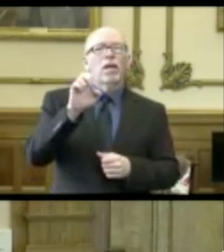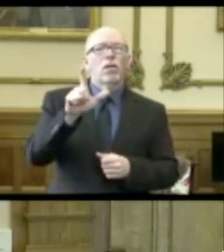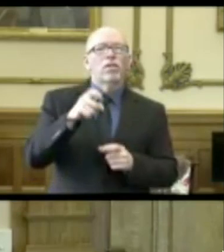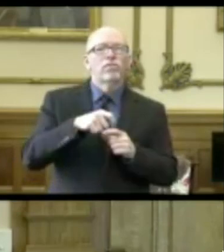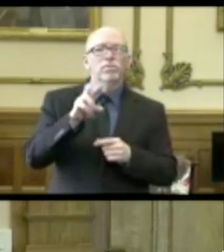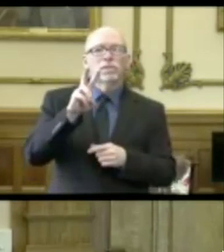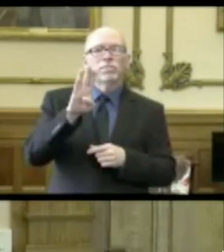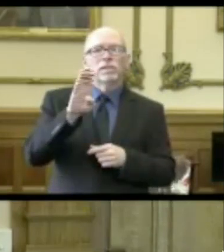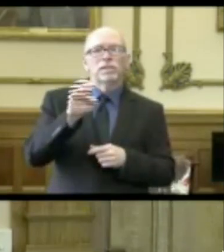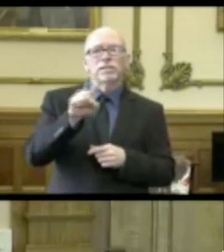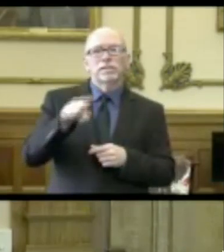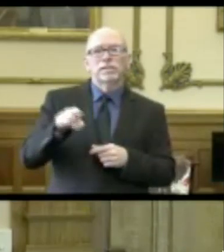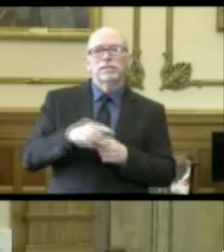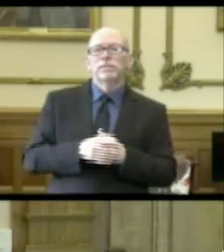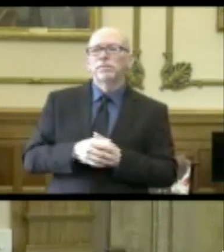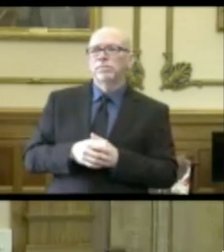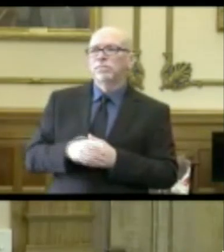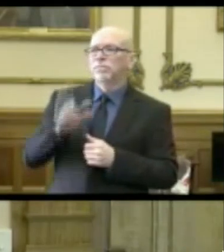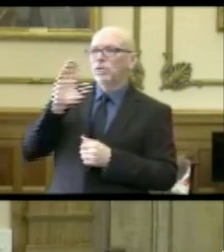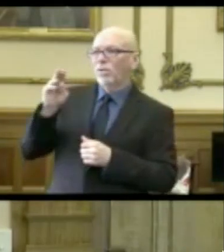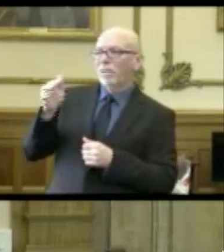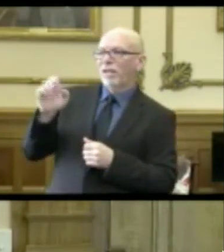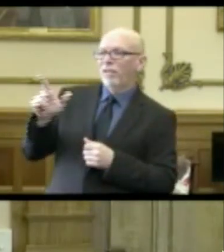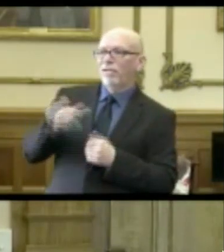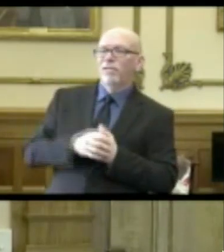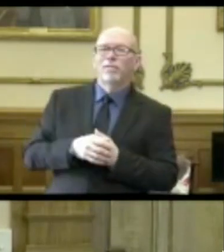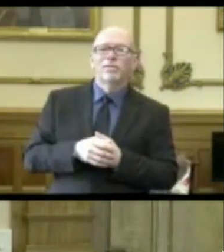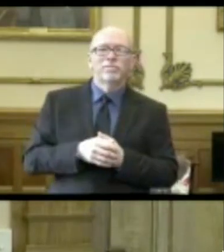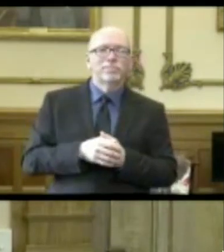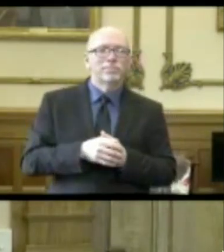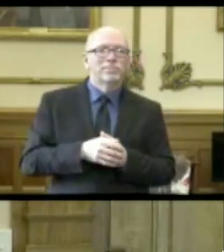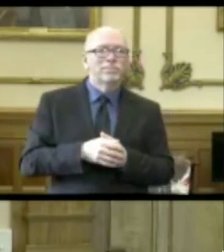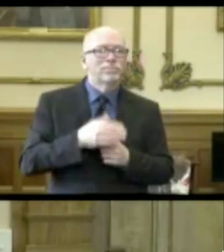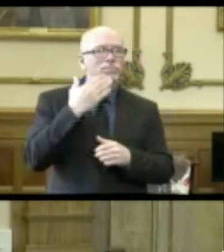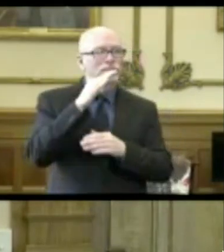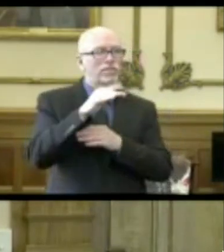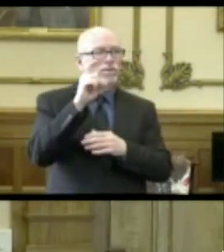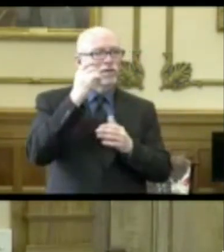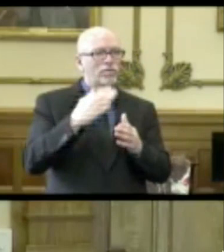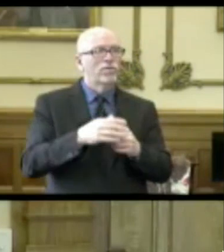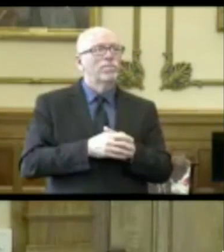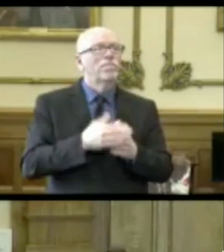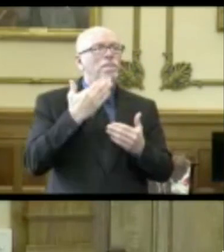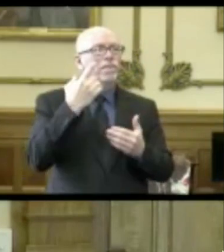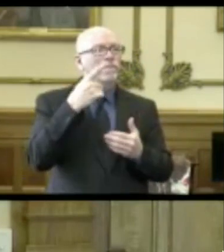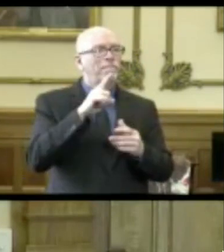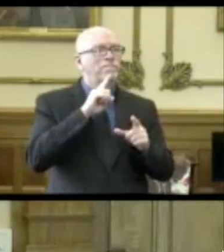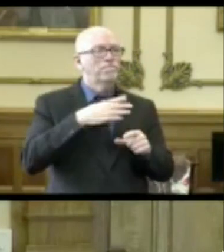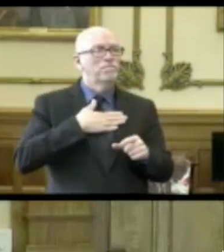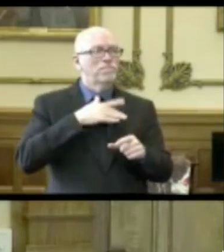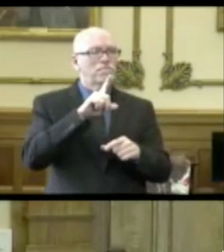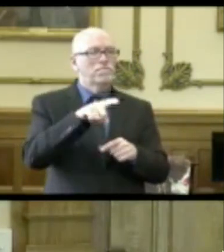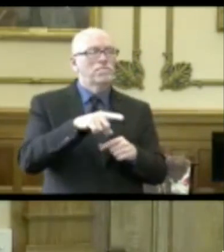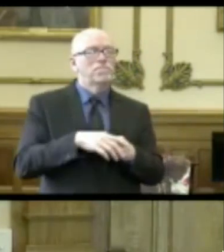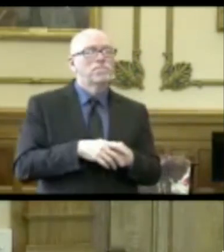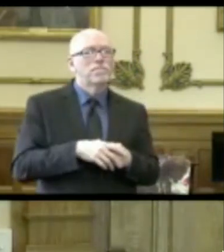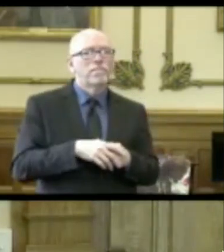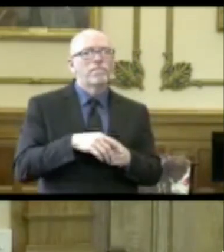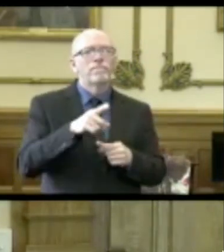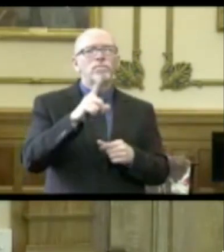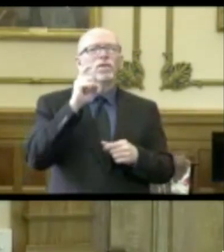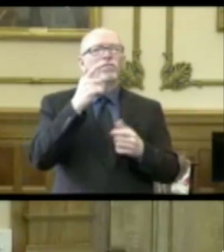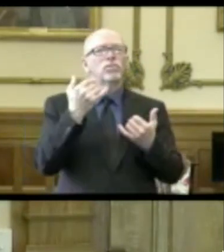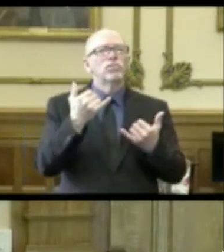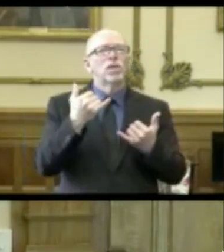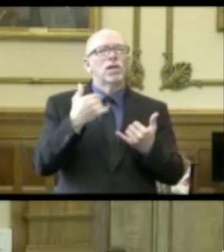Michael WBEZ. Hello, Michael. Good afternoon, Governor. Thank you for taking my question. The governor,